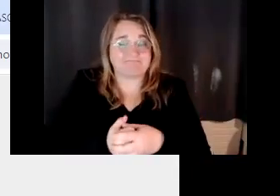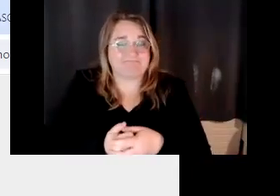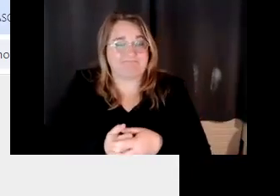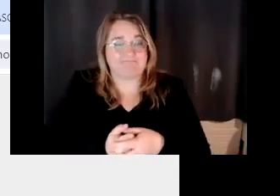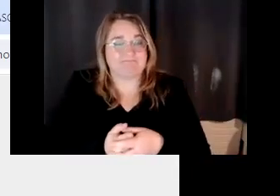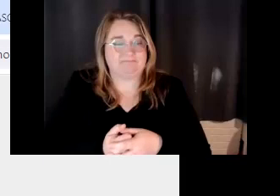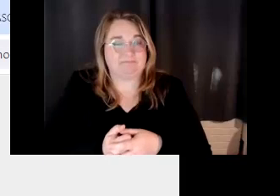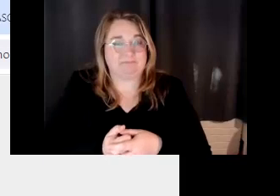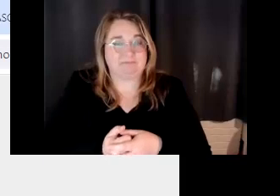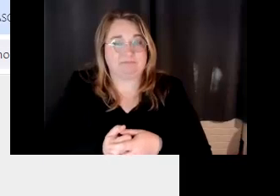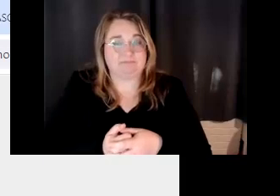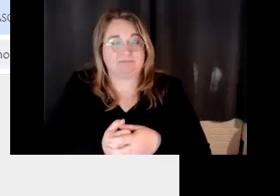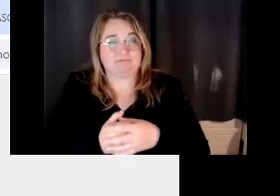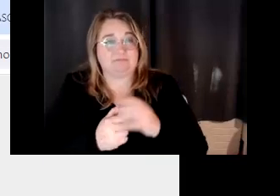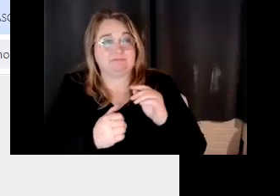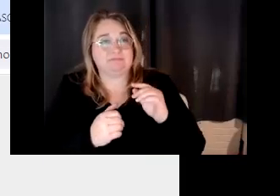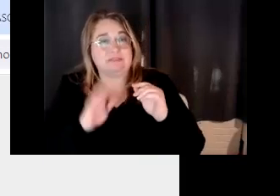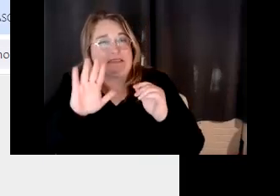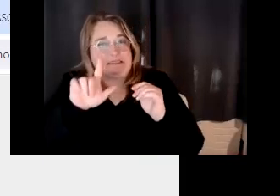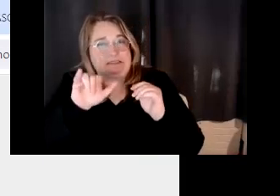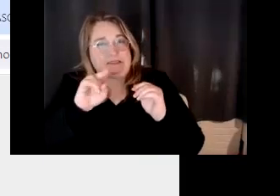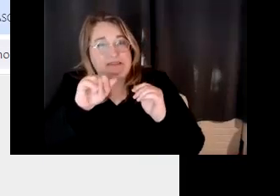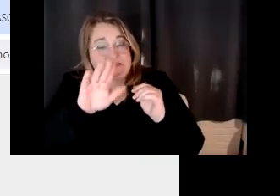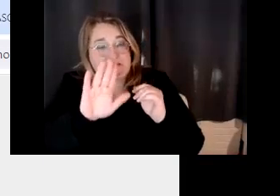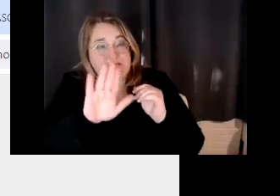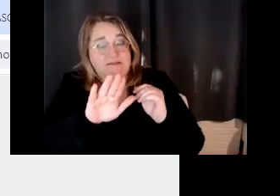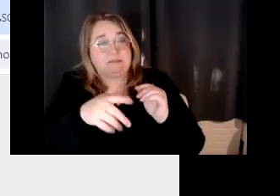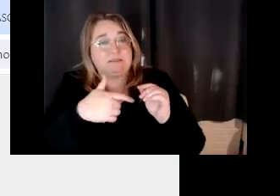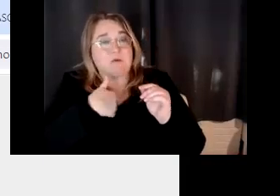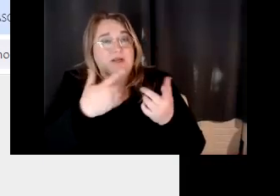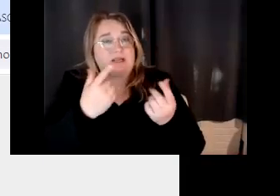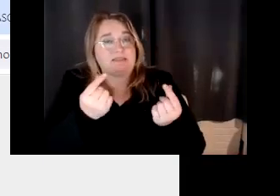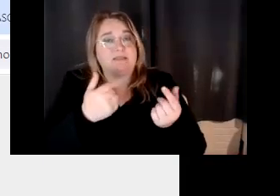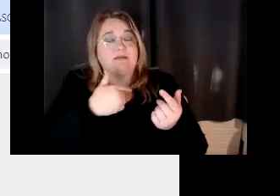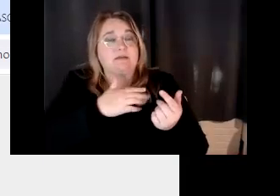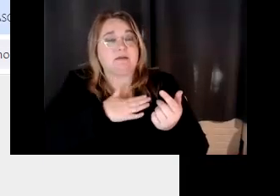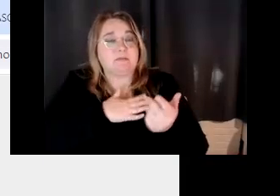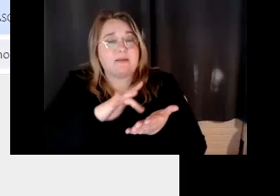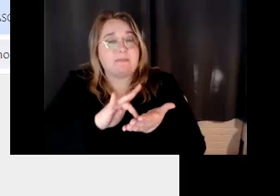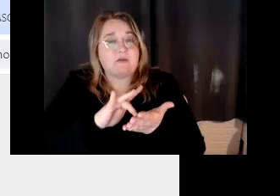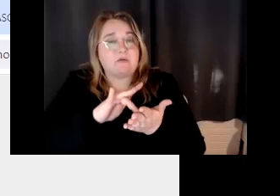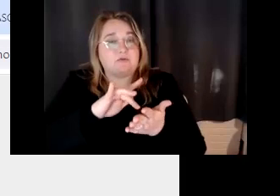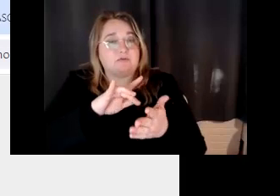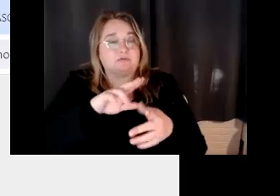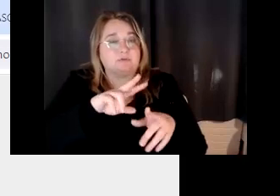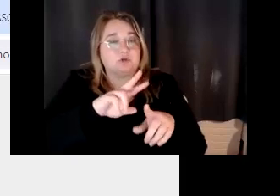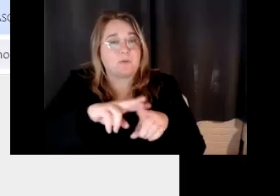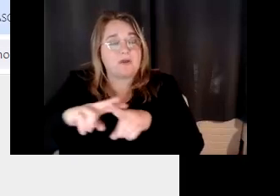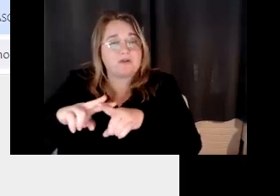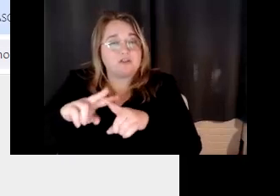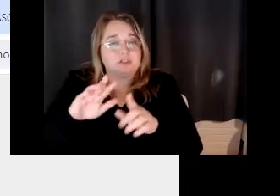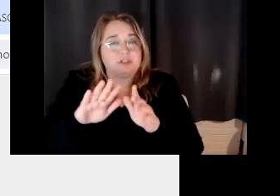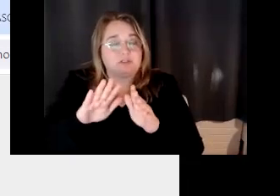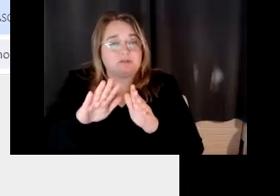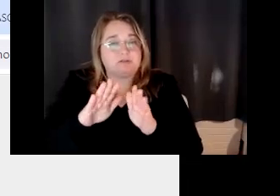So Linda, what I did is I took my medical terminology book and I found one in VR and I said, you know, we are